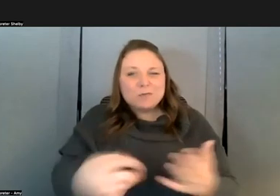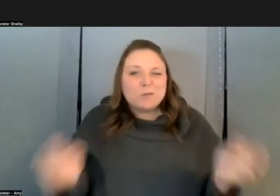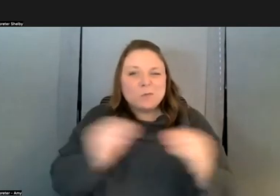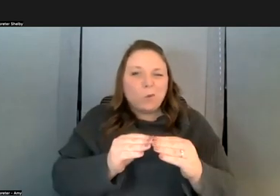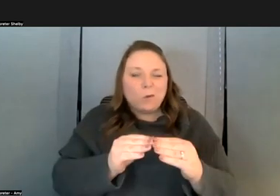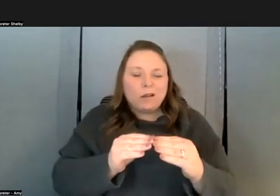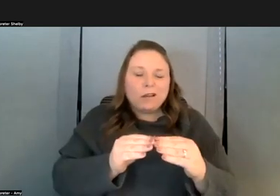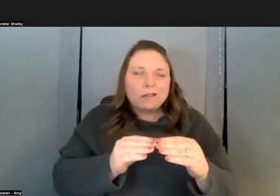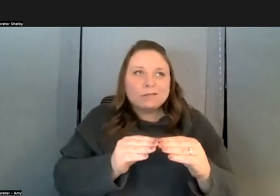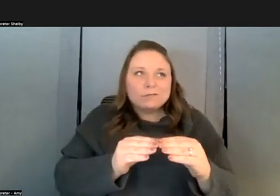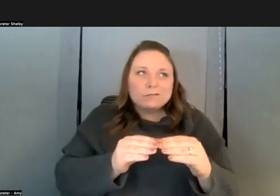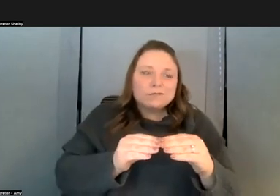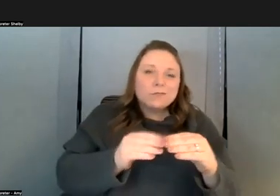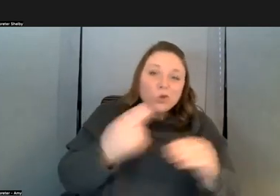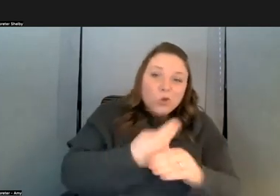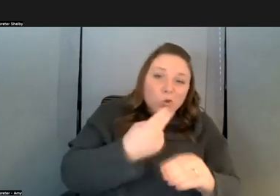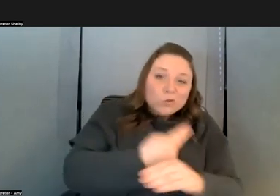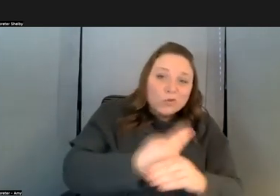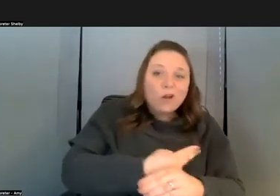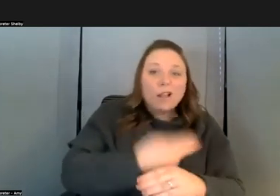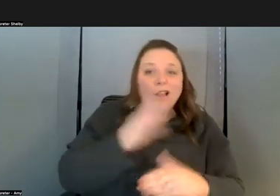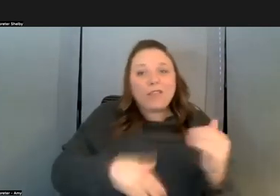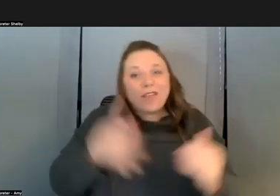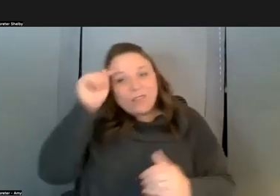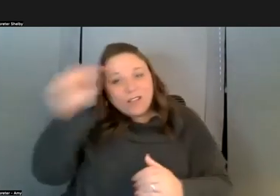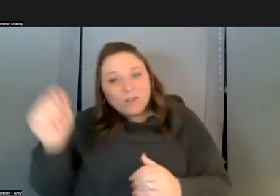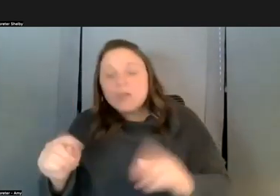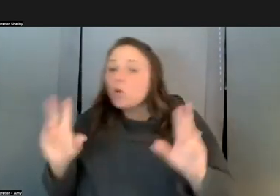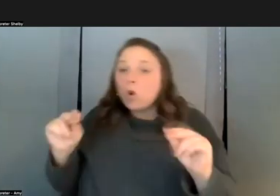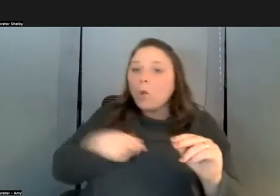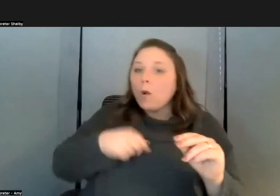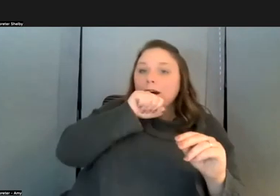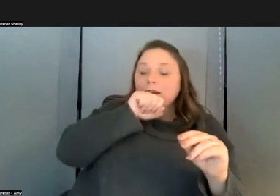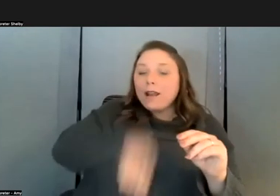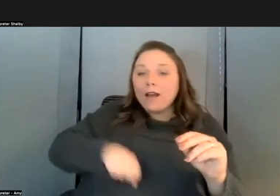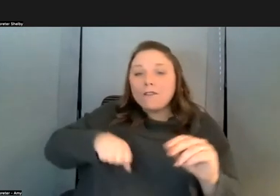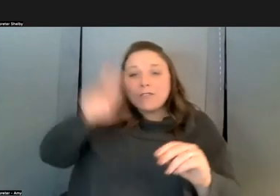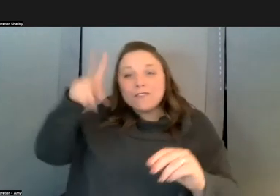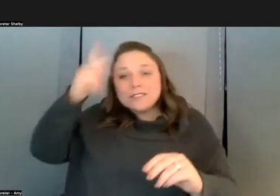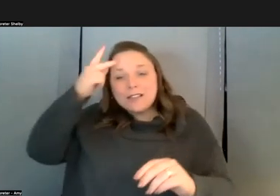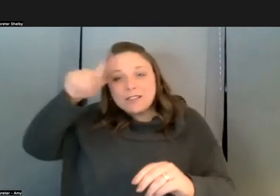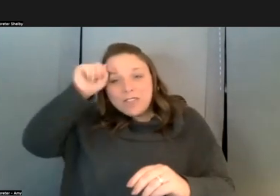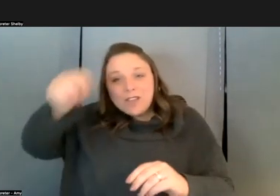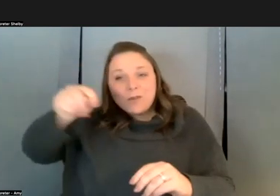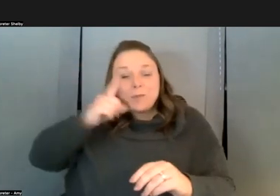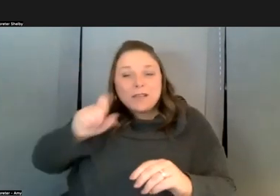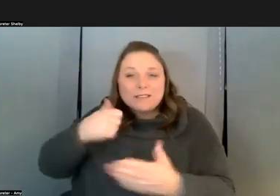i hear that a lot oh no i love i love the philosophical yeah because it informs everything